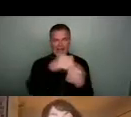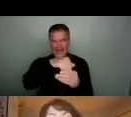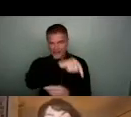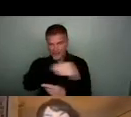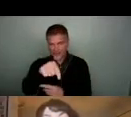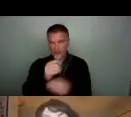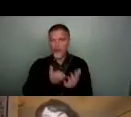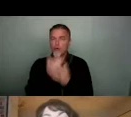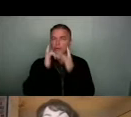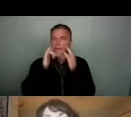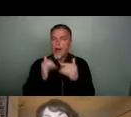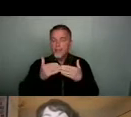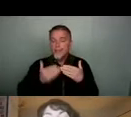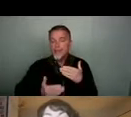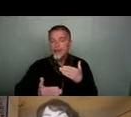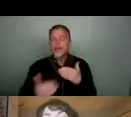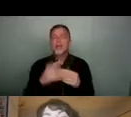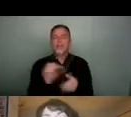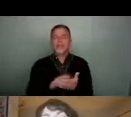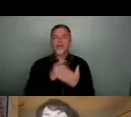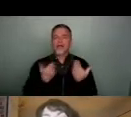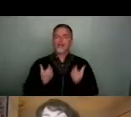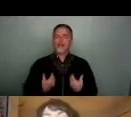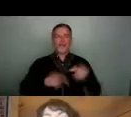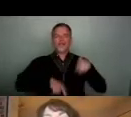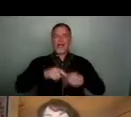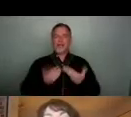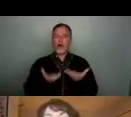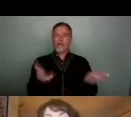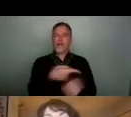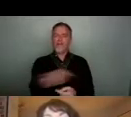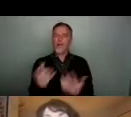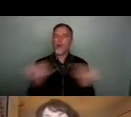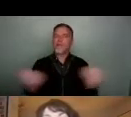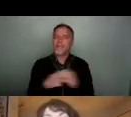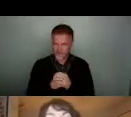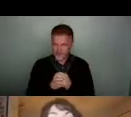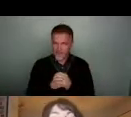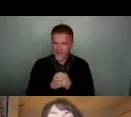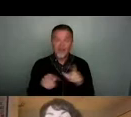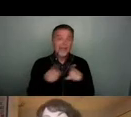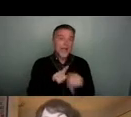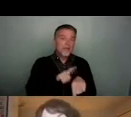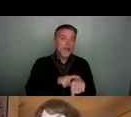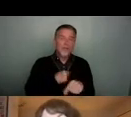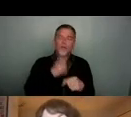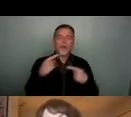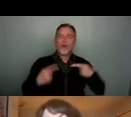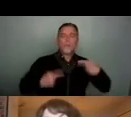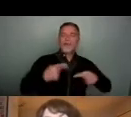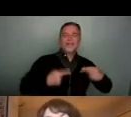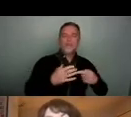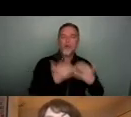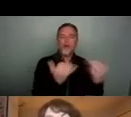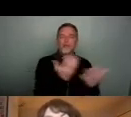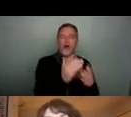period that meant that we had a rich and varied offering to audiences. And at the same time, we weren't competing for audiences online.